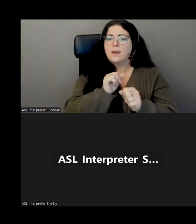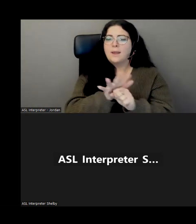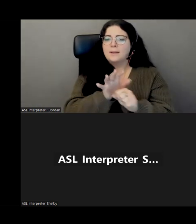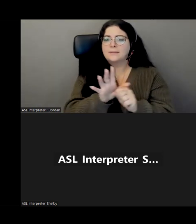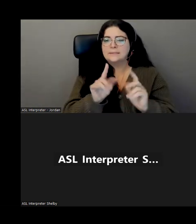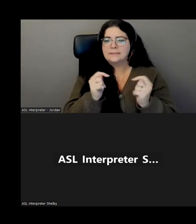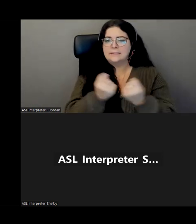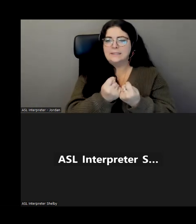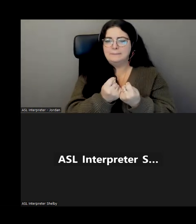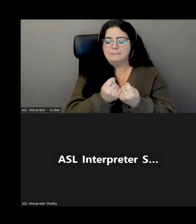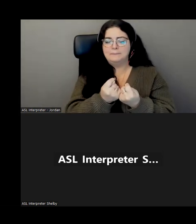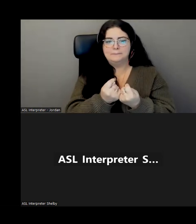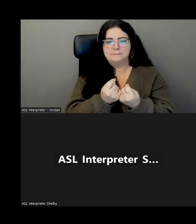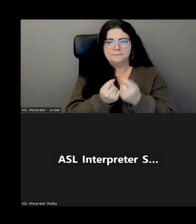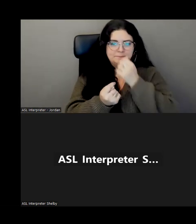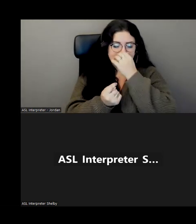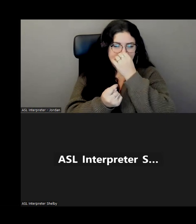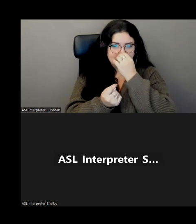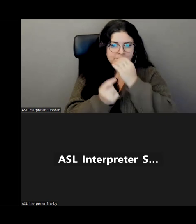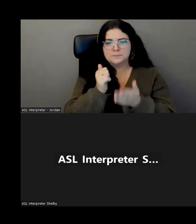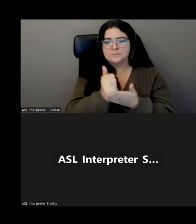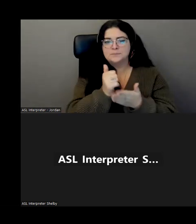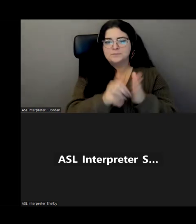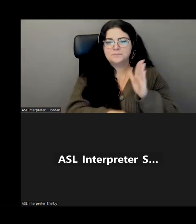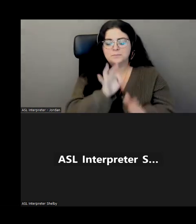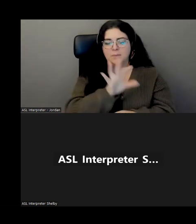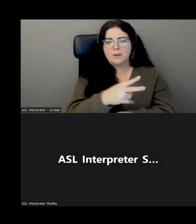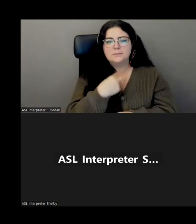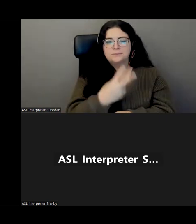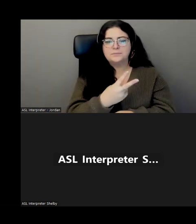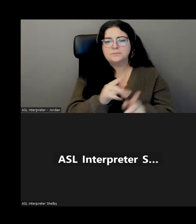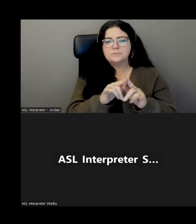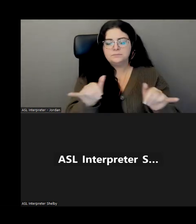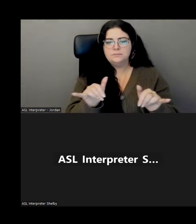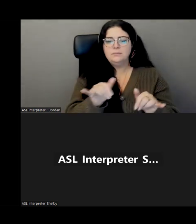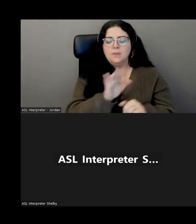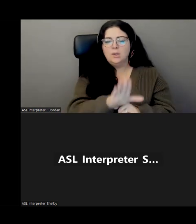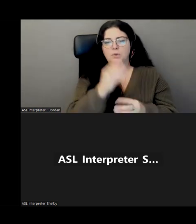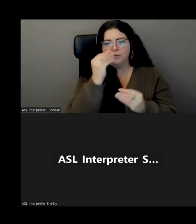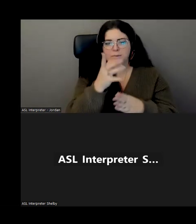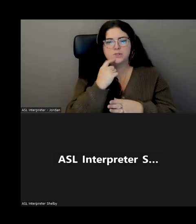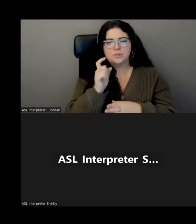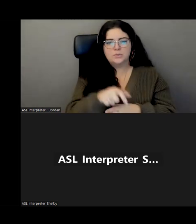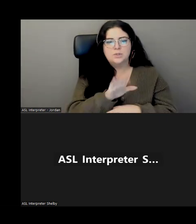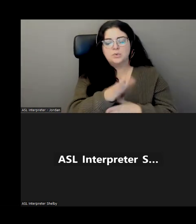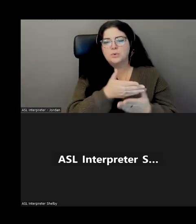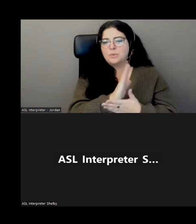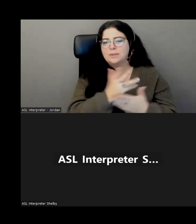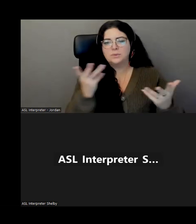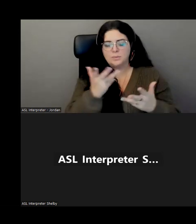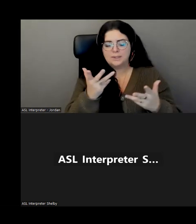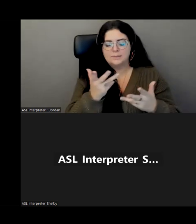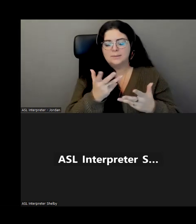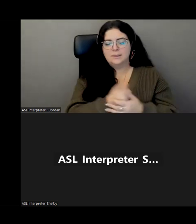there to help you, not just to find your voice, but to get you the information that you need about your rights, what your rights are,